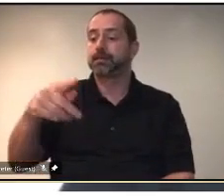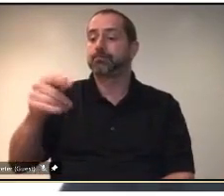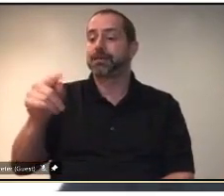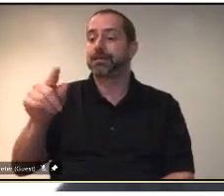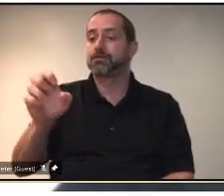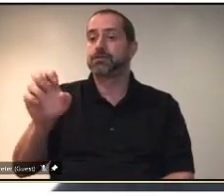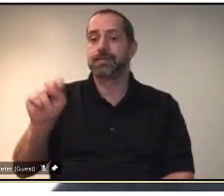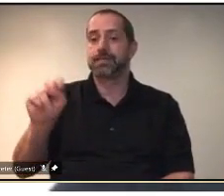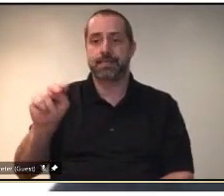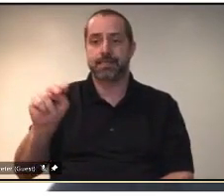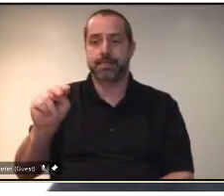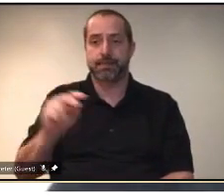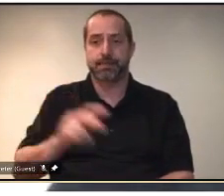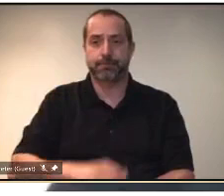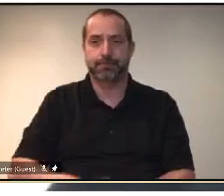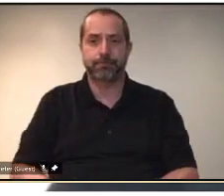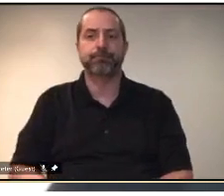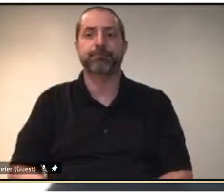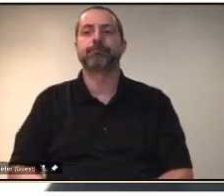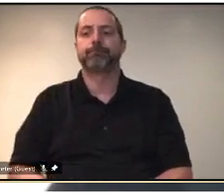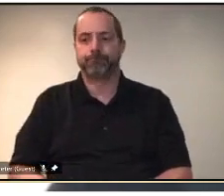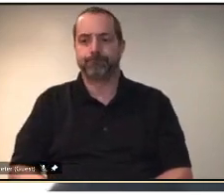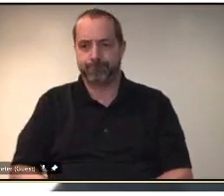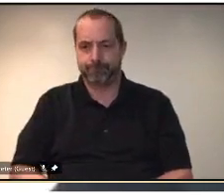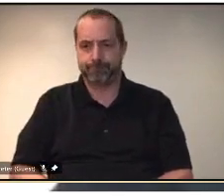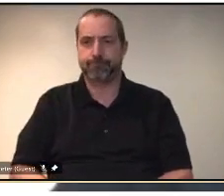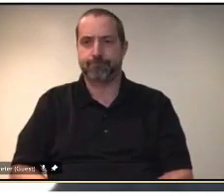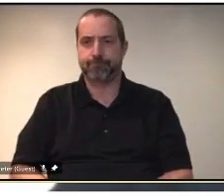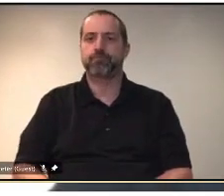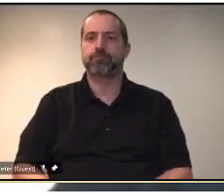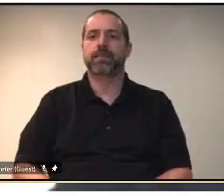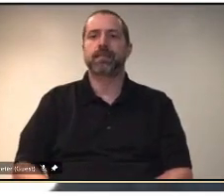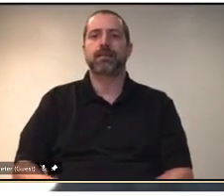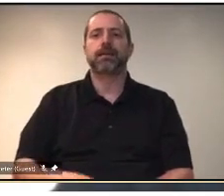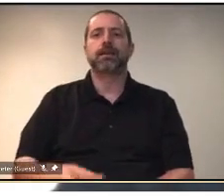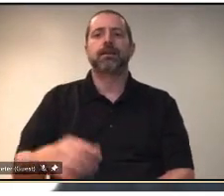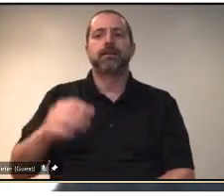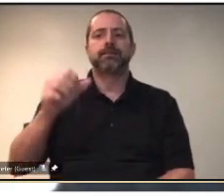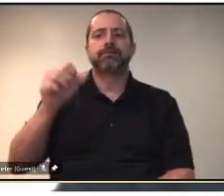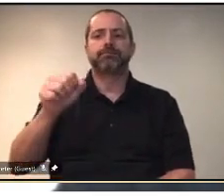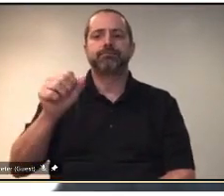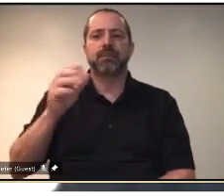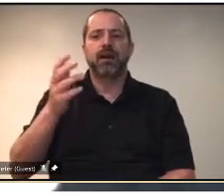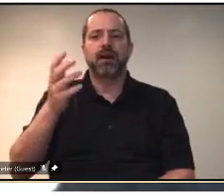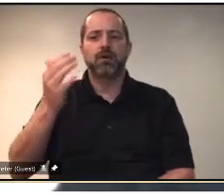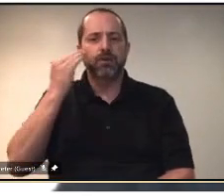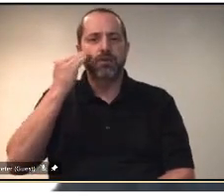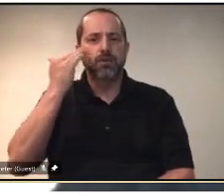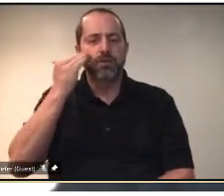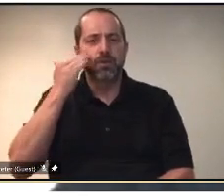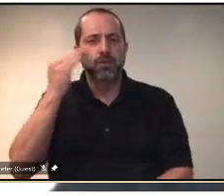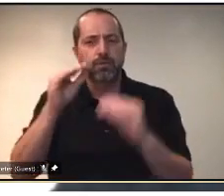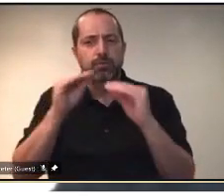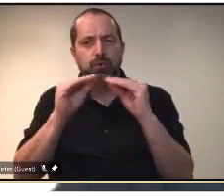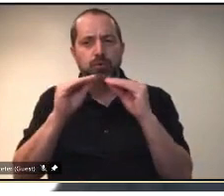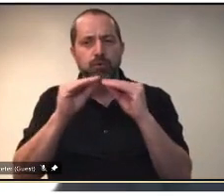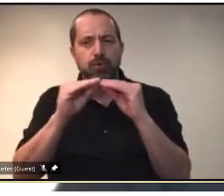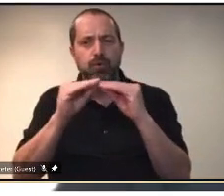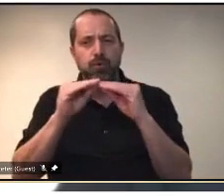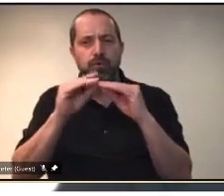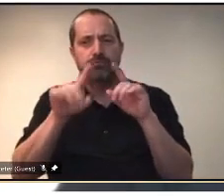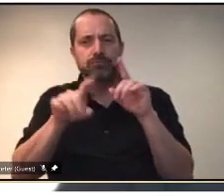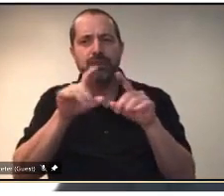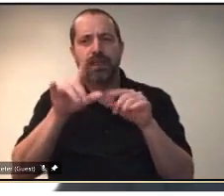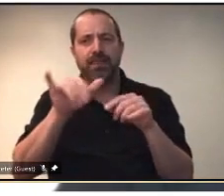hi yes uh I would like to uh find out a little more about the situation with the patients